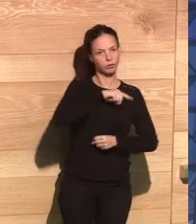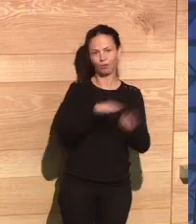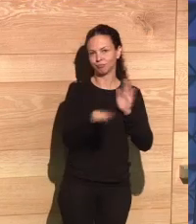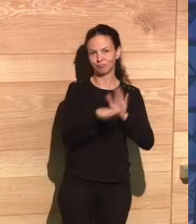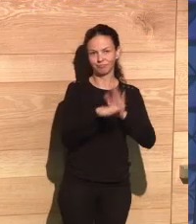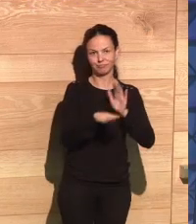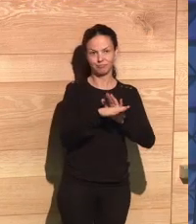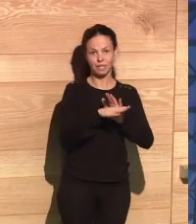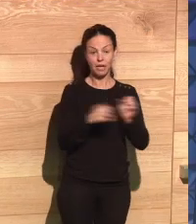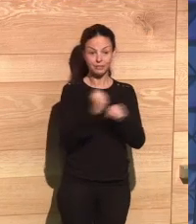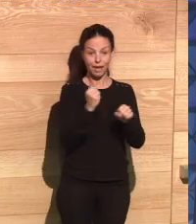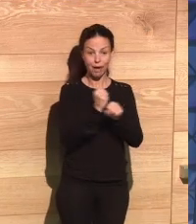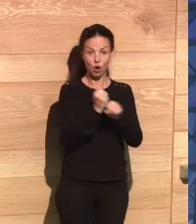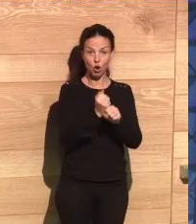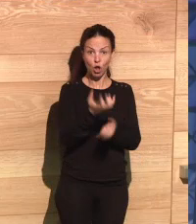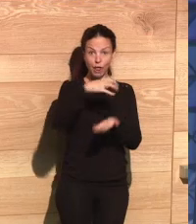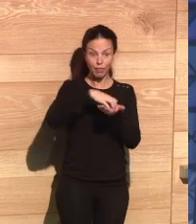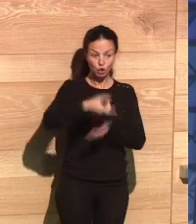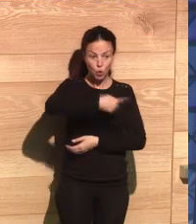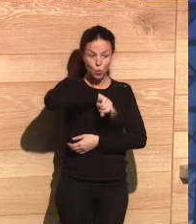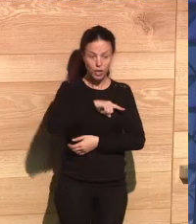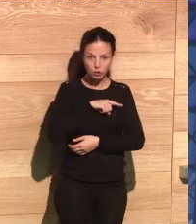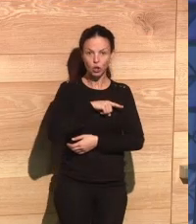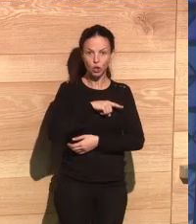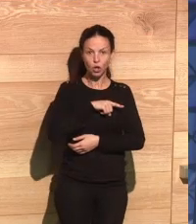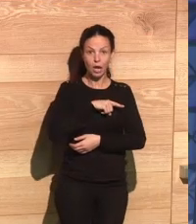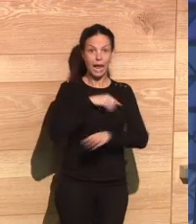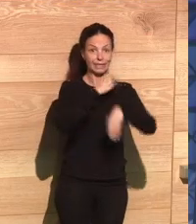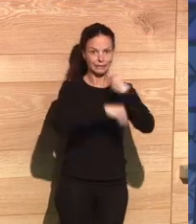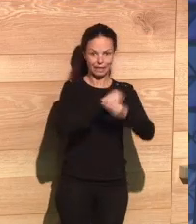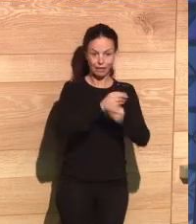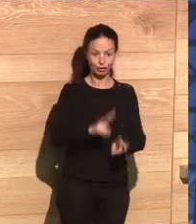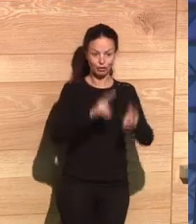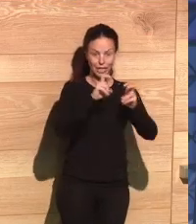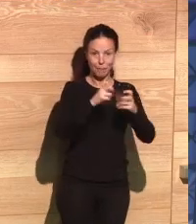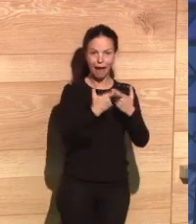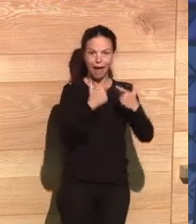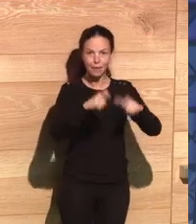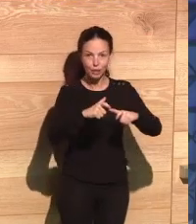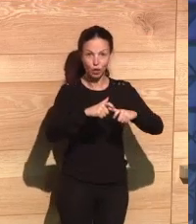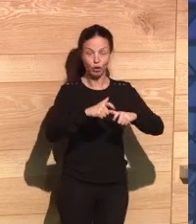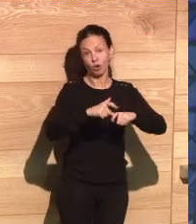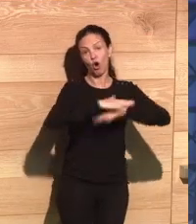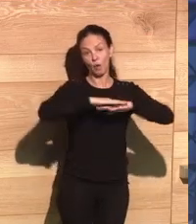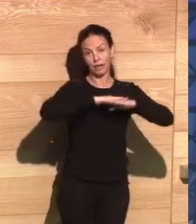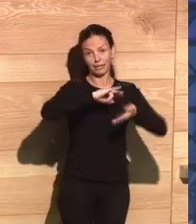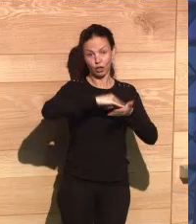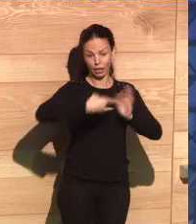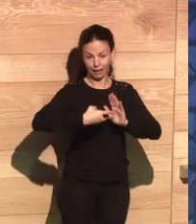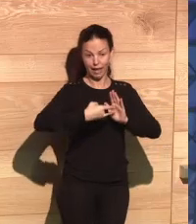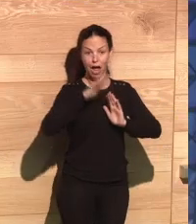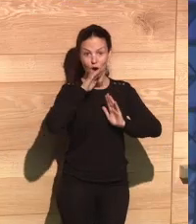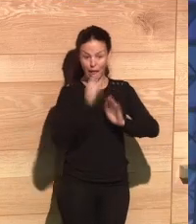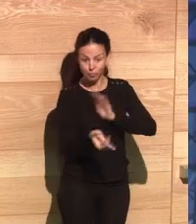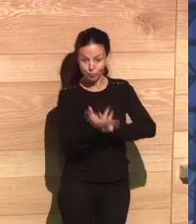is something that we see in our center in a continuous manner. And the work that we are